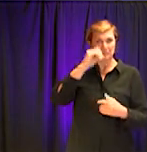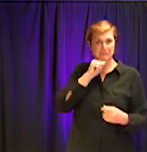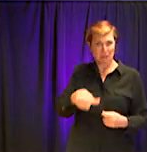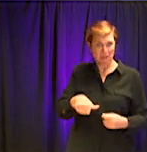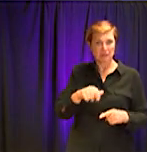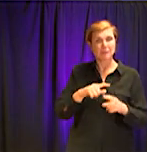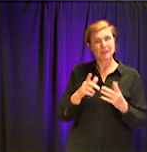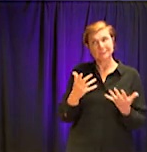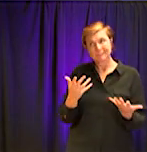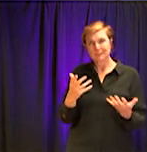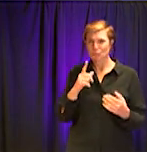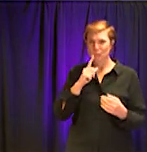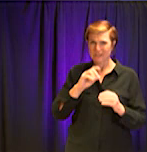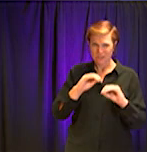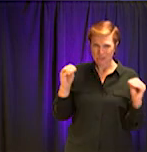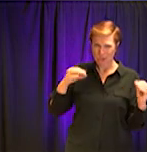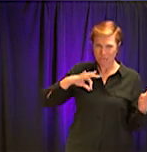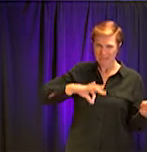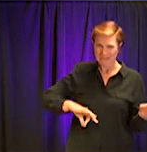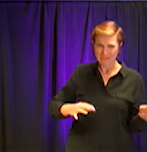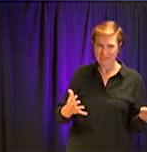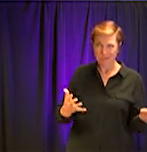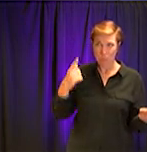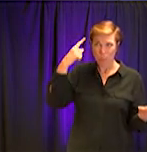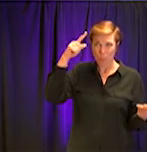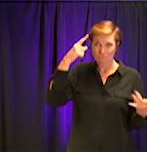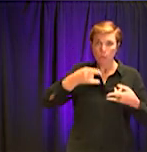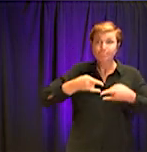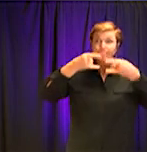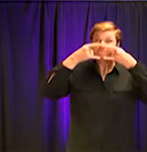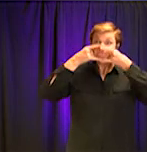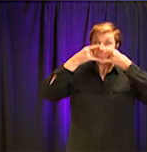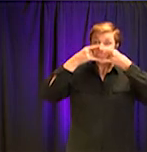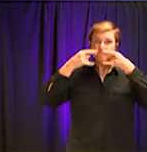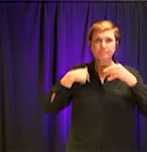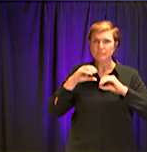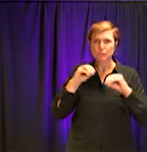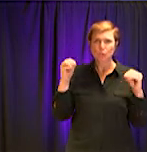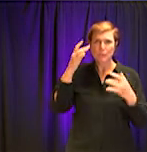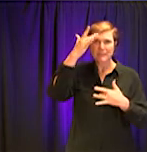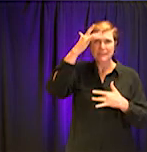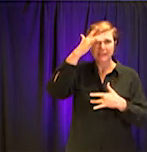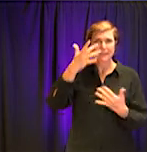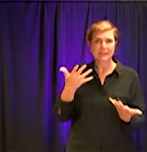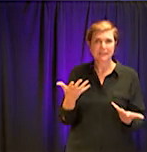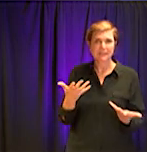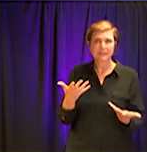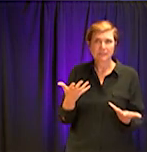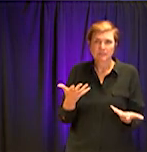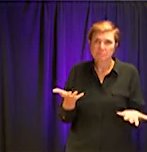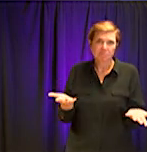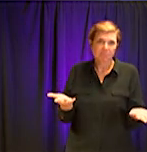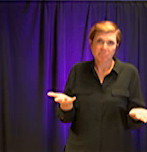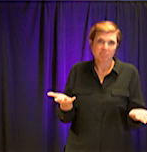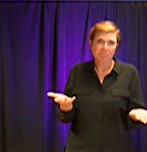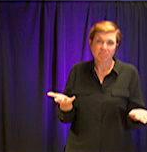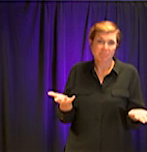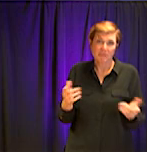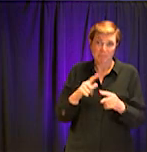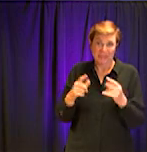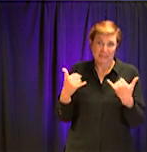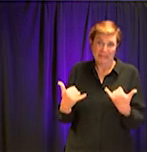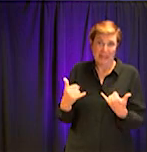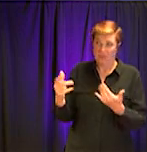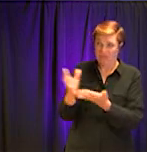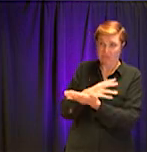they really don't much benefit from wearing this, you know, simple mask. They were off the shelves. And the people